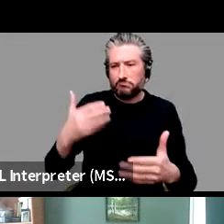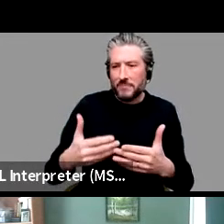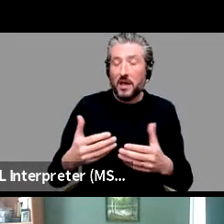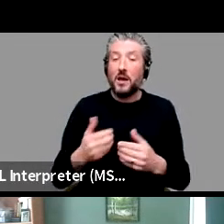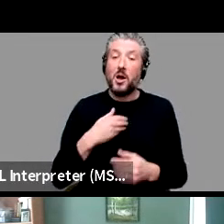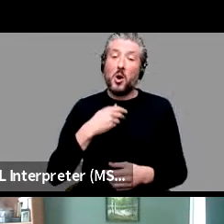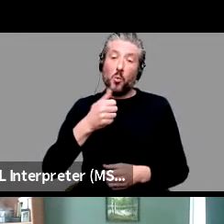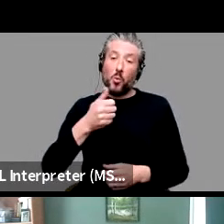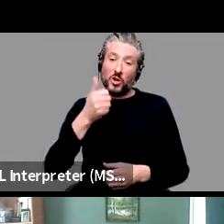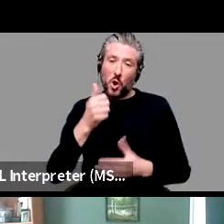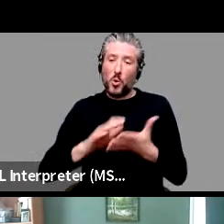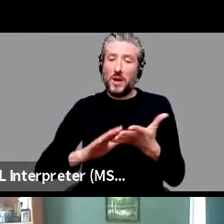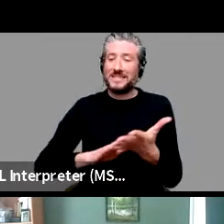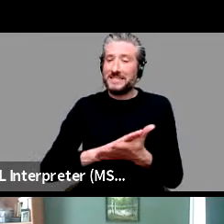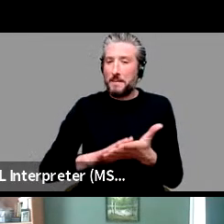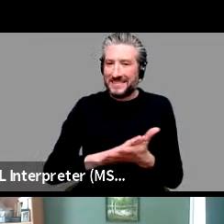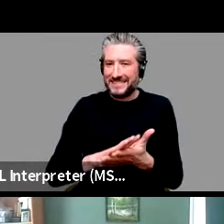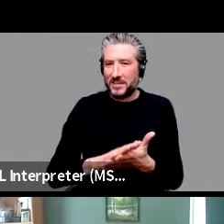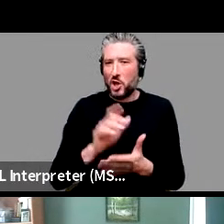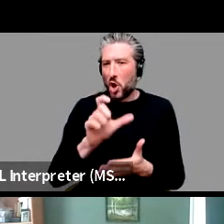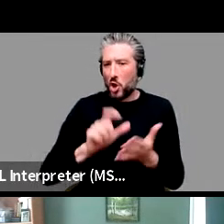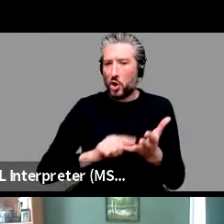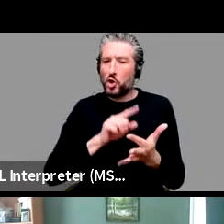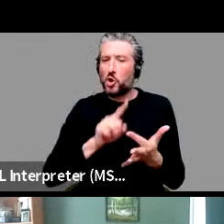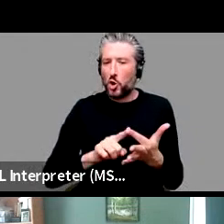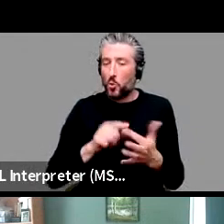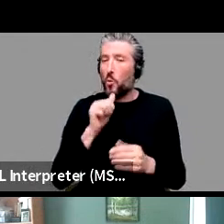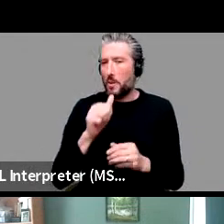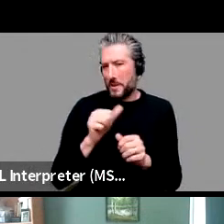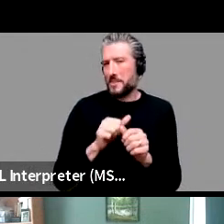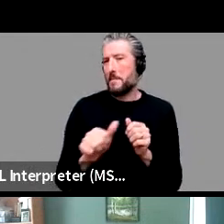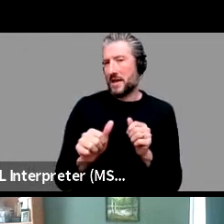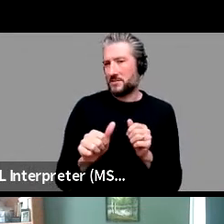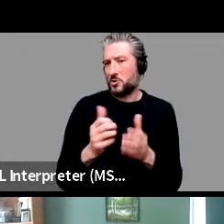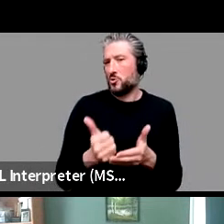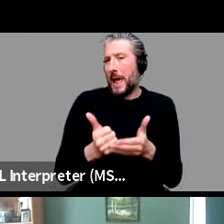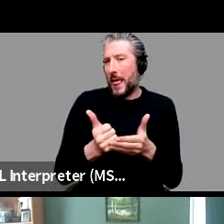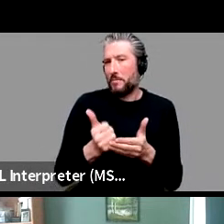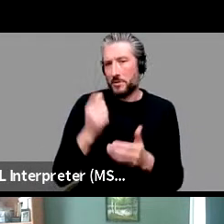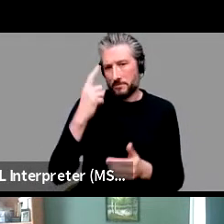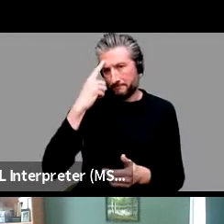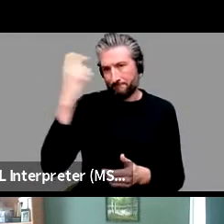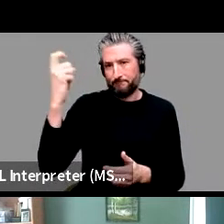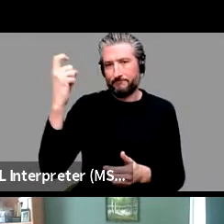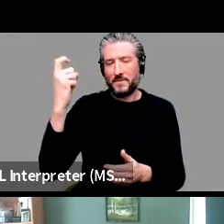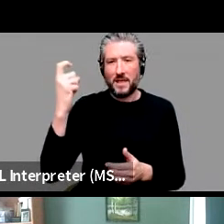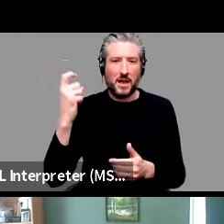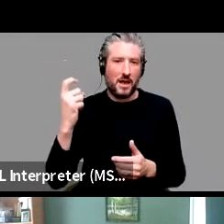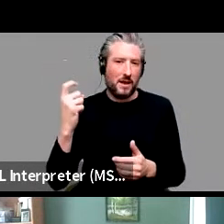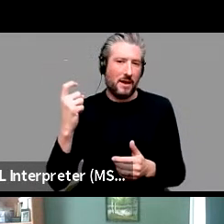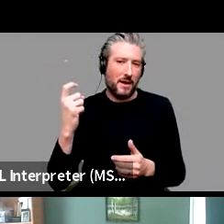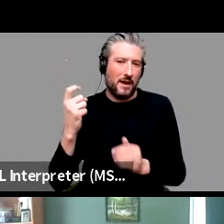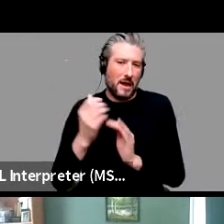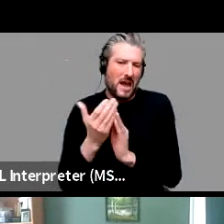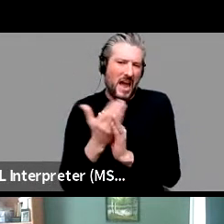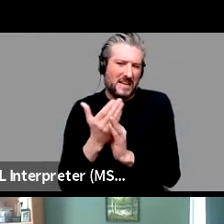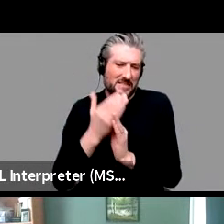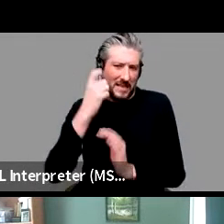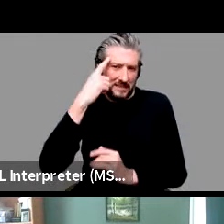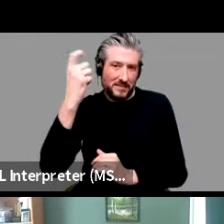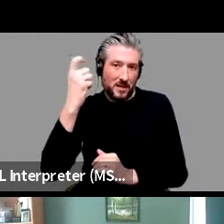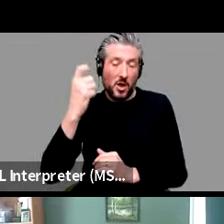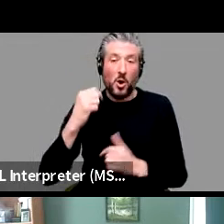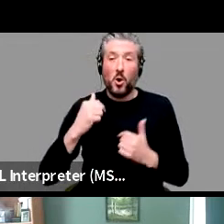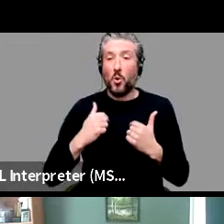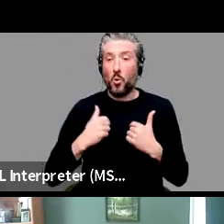semantic cues are the most, are the best cues to make something accessible. And that's what we use when we speak. We, we try, we find the words that